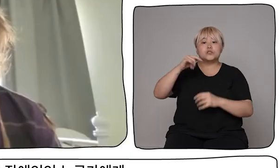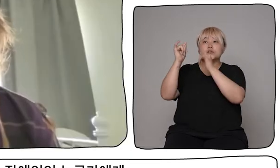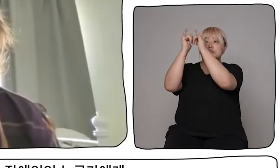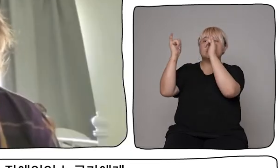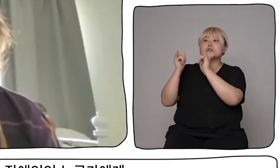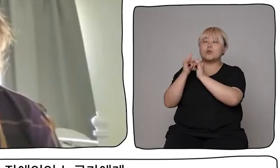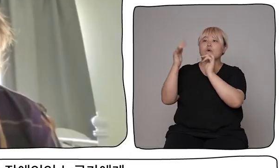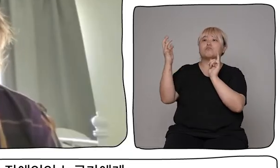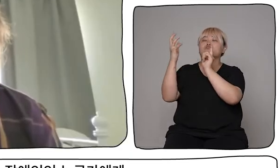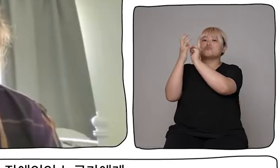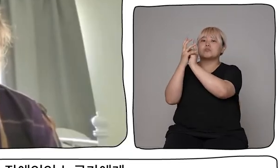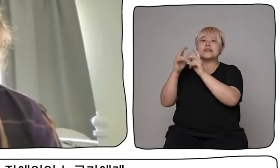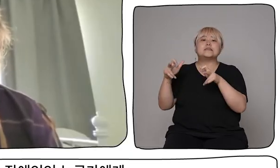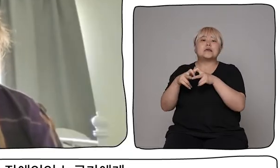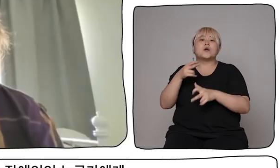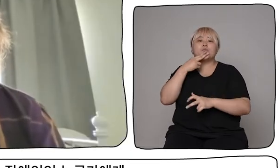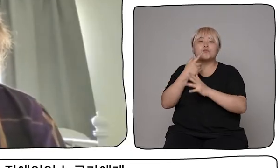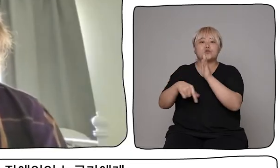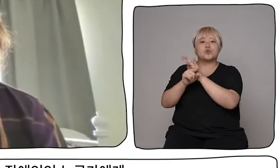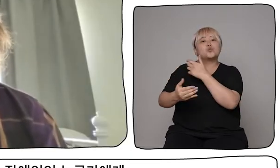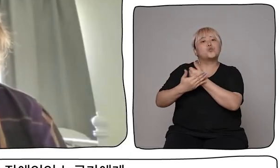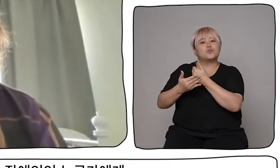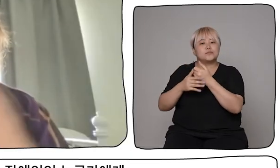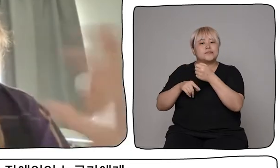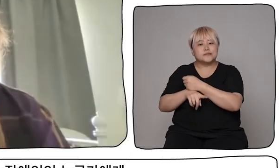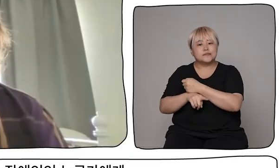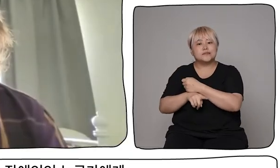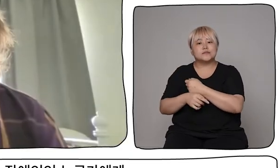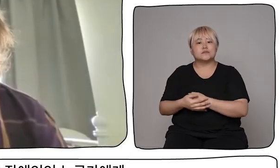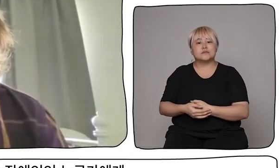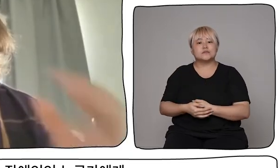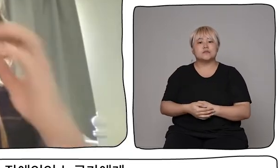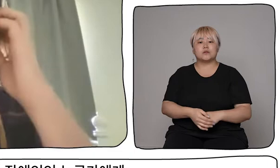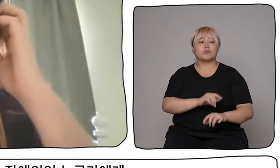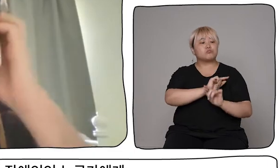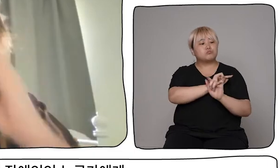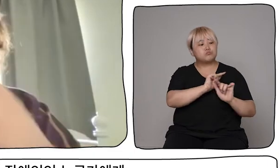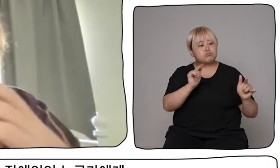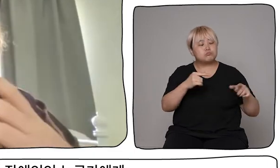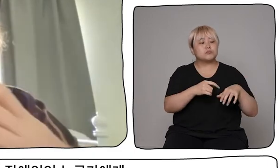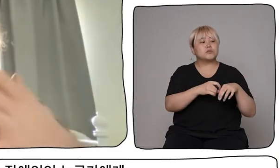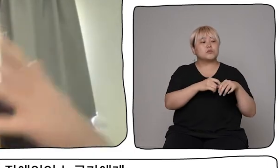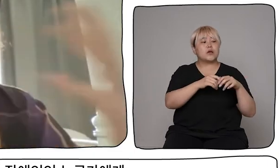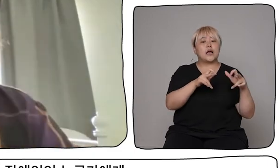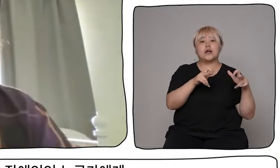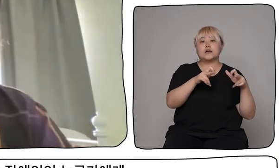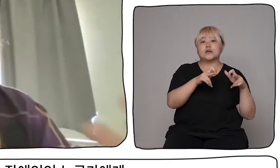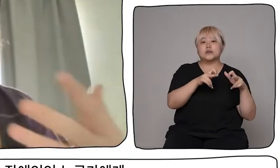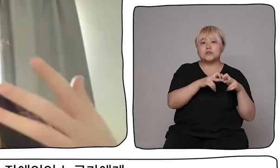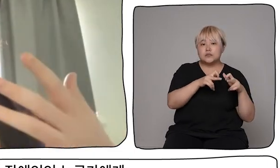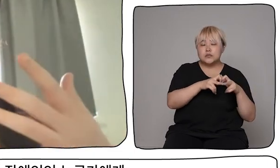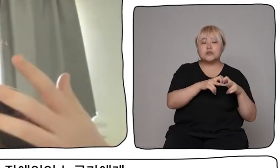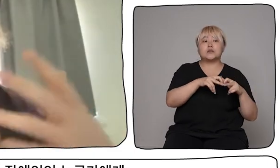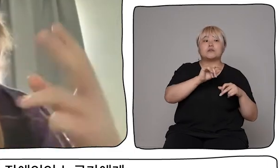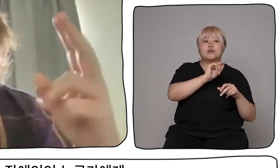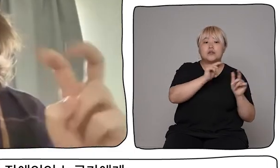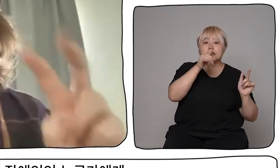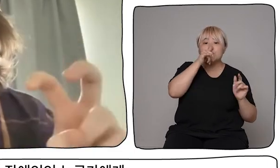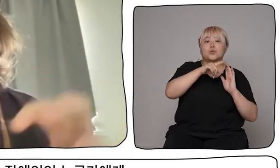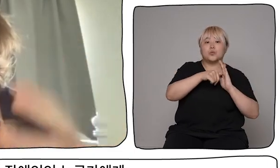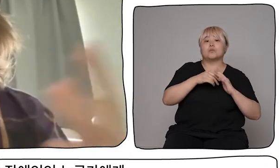the way that society works much more easily than, say, a whole host of other features and